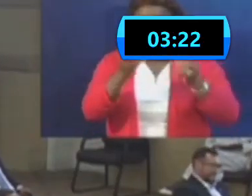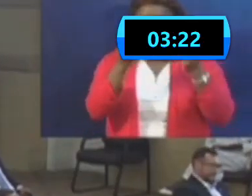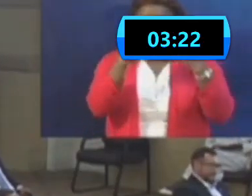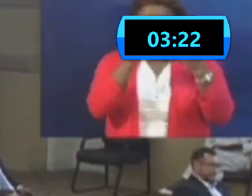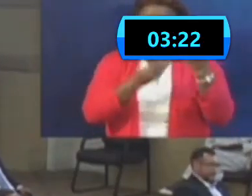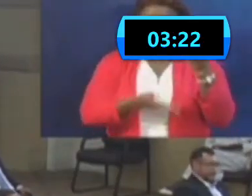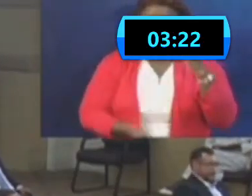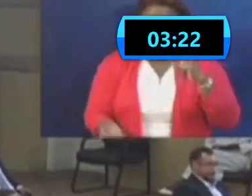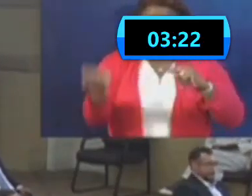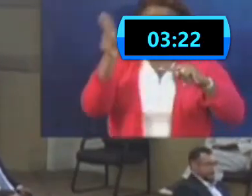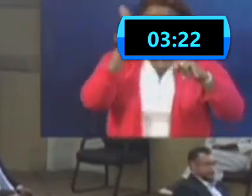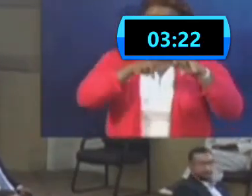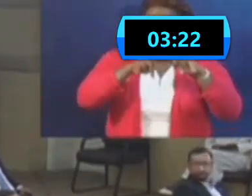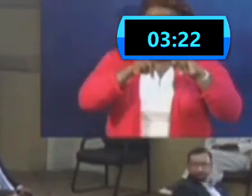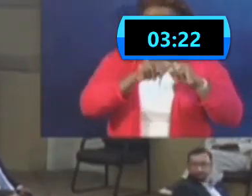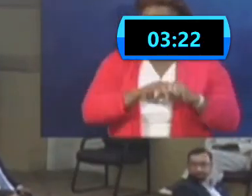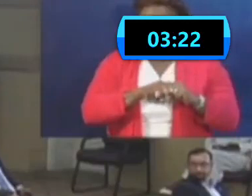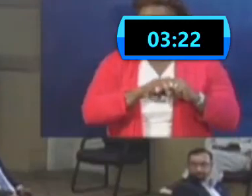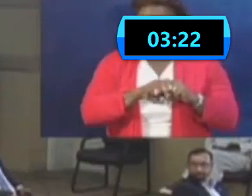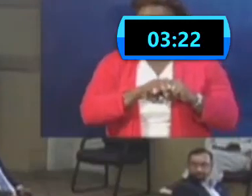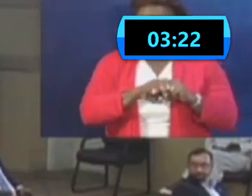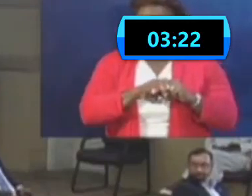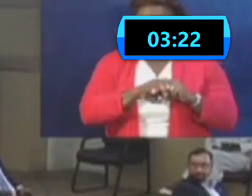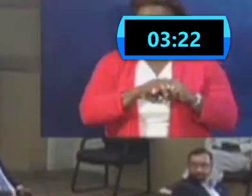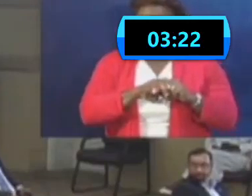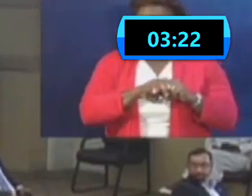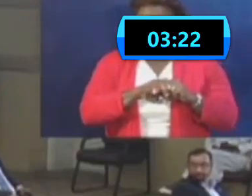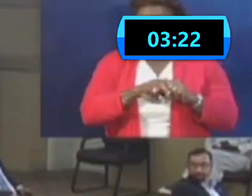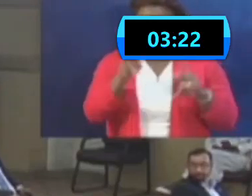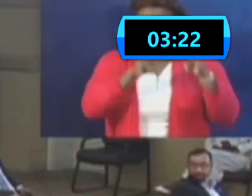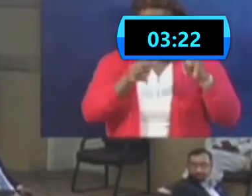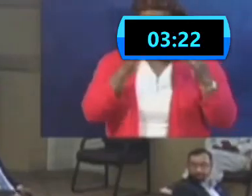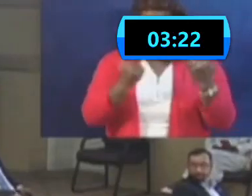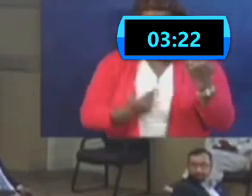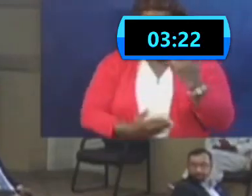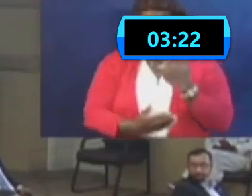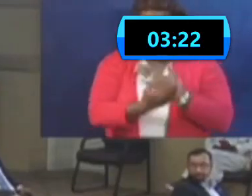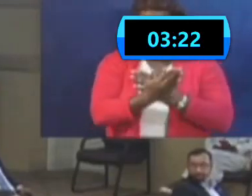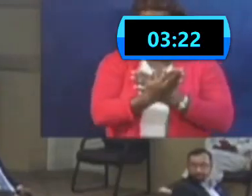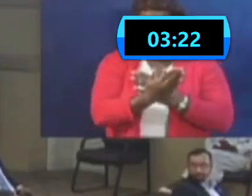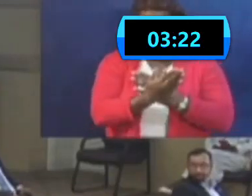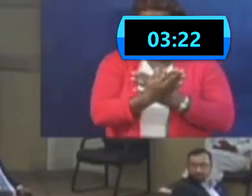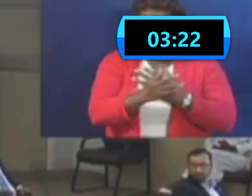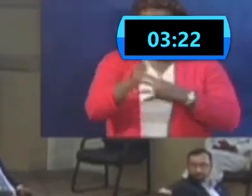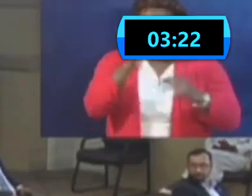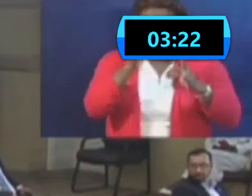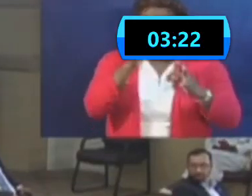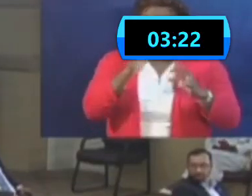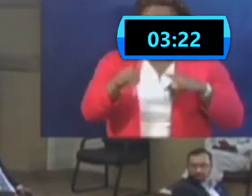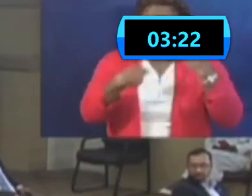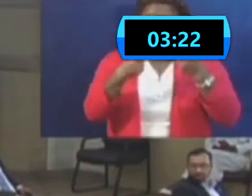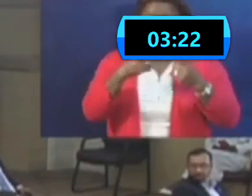to me, but at least a lot of us would know, that as long as people go into that ICU